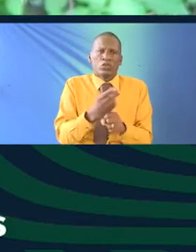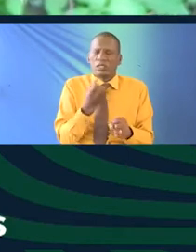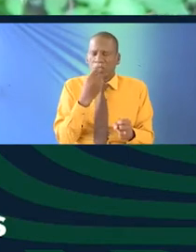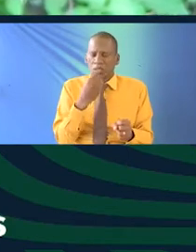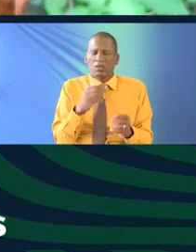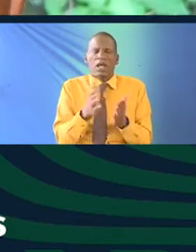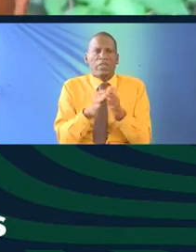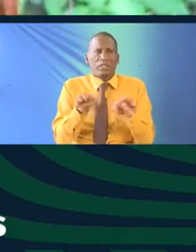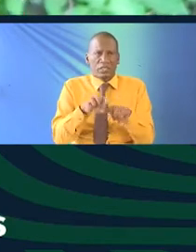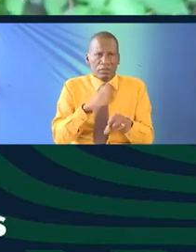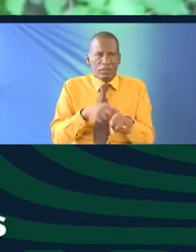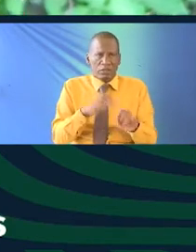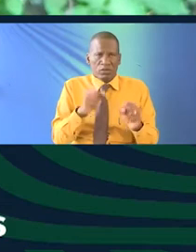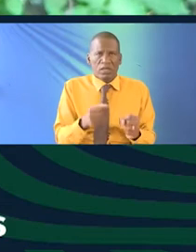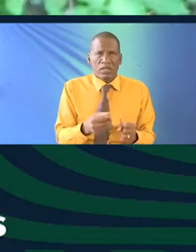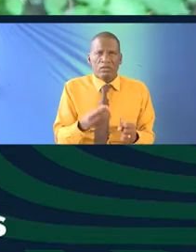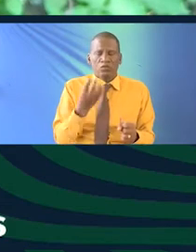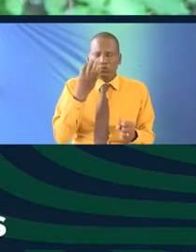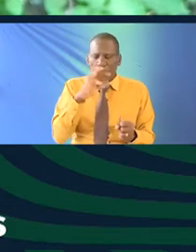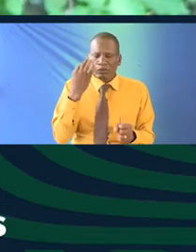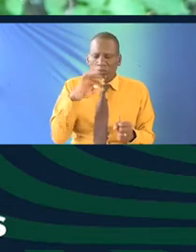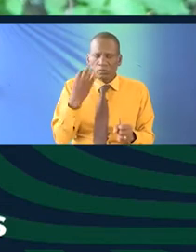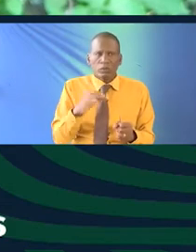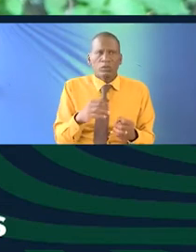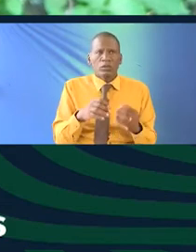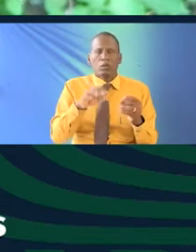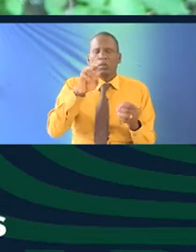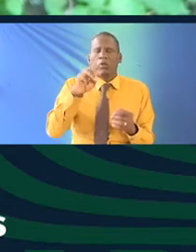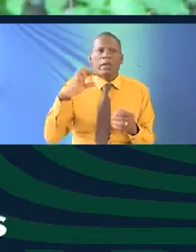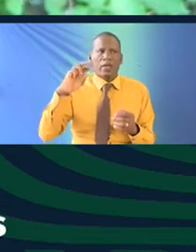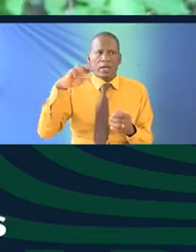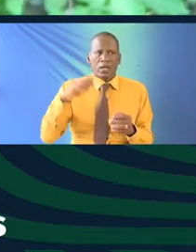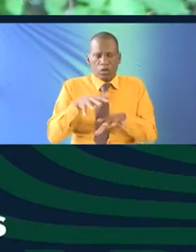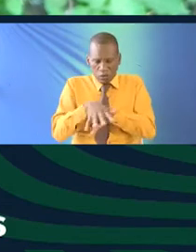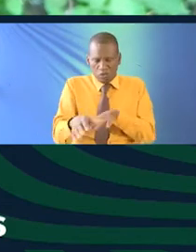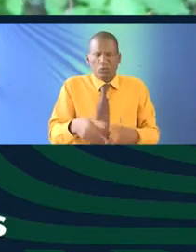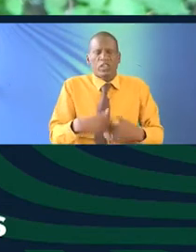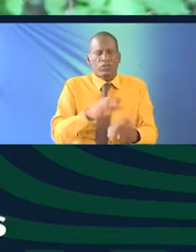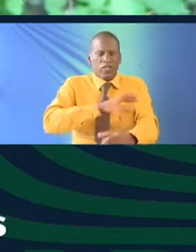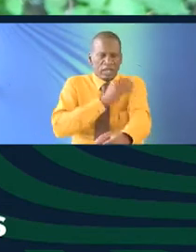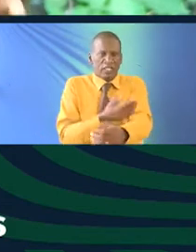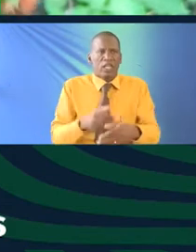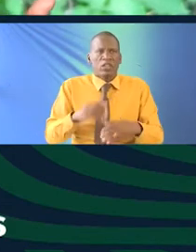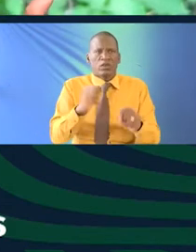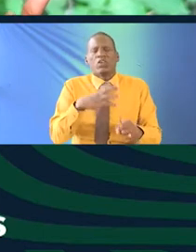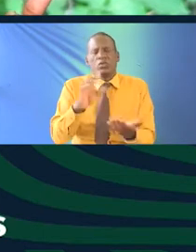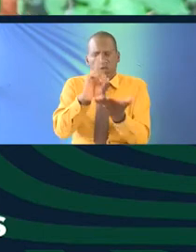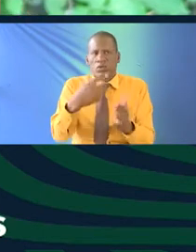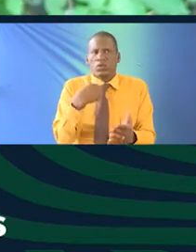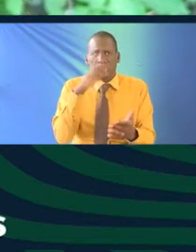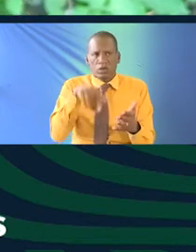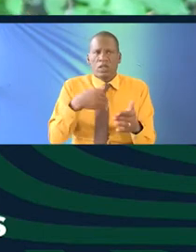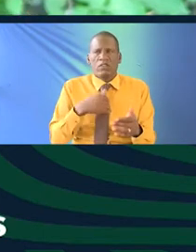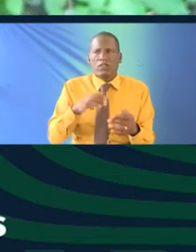painkiller at the same time you might chew on a root like some root like moringa or something to give you energy at the same time you'll go to the doctor who might